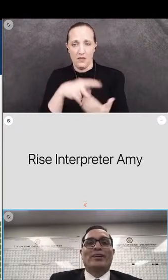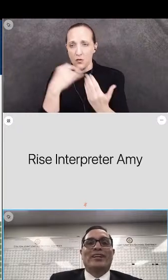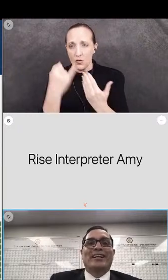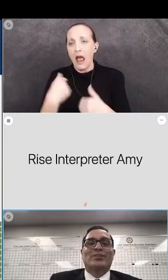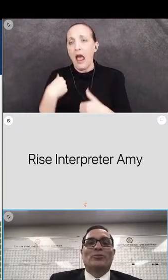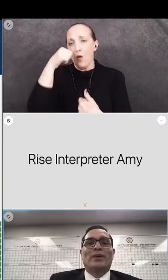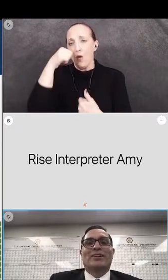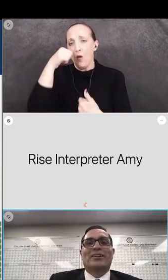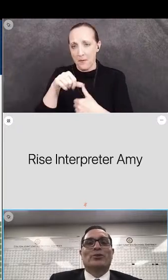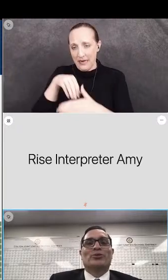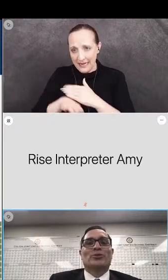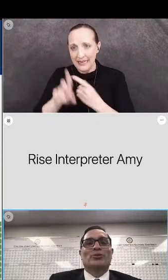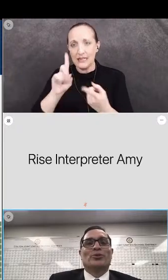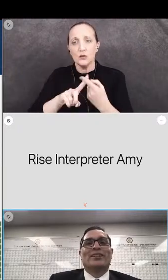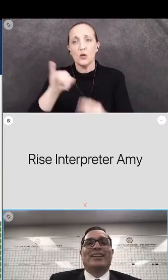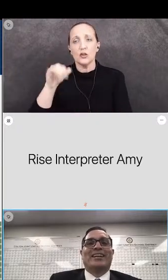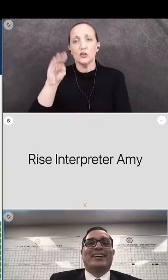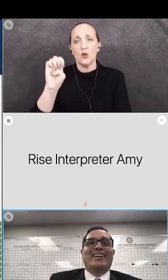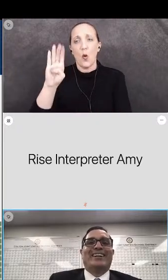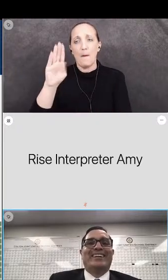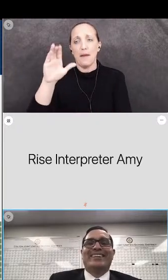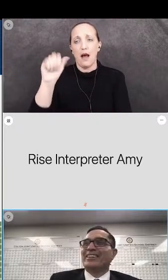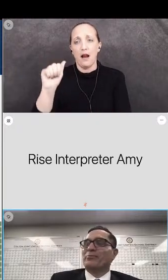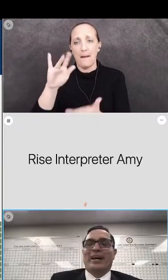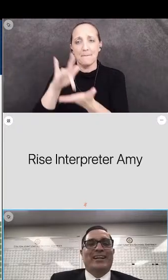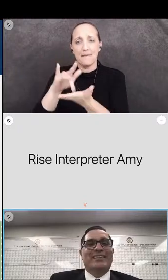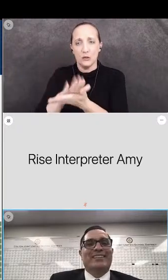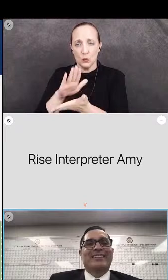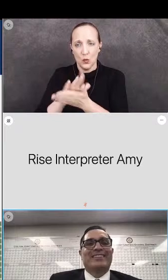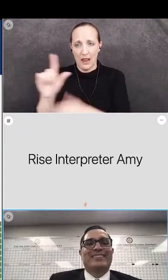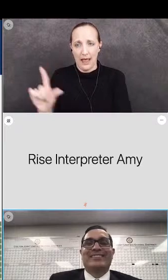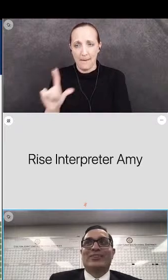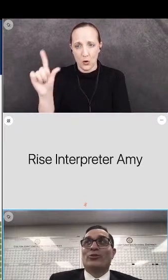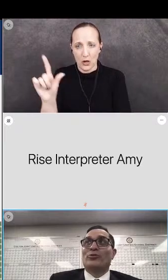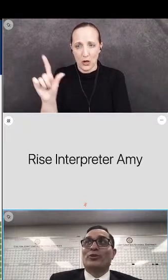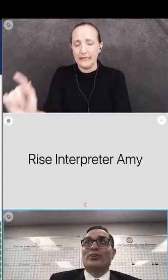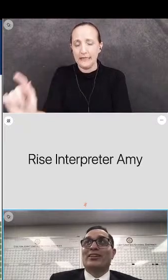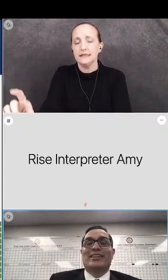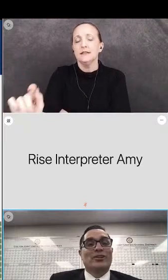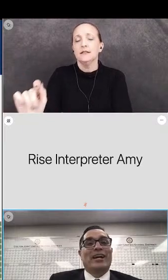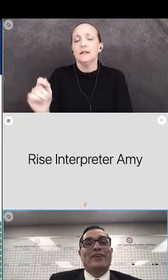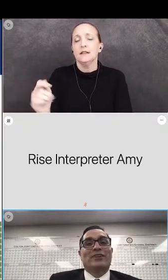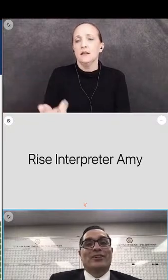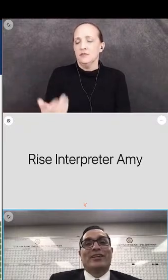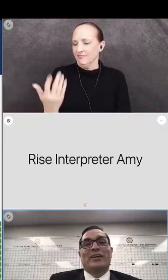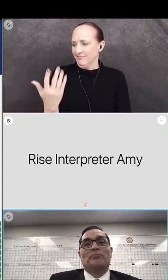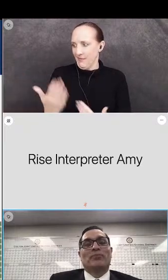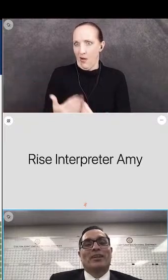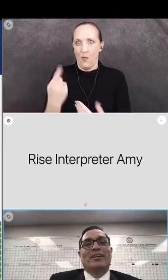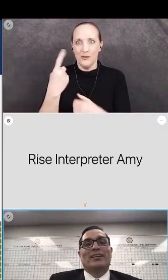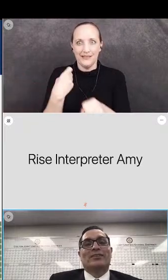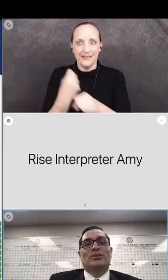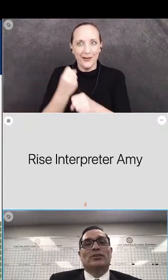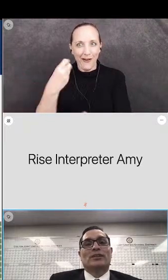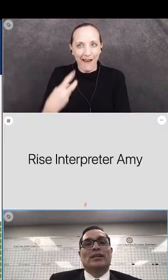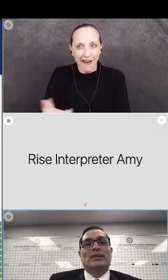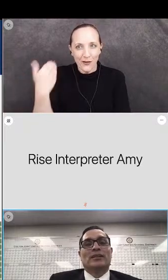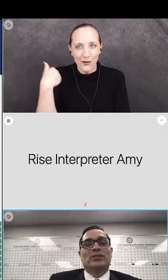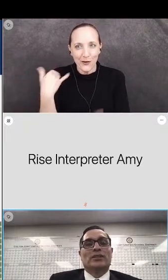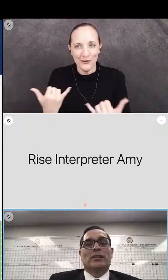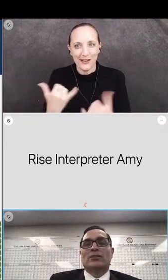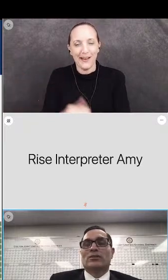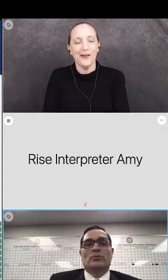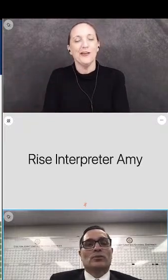the library at Joe Baca Middle School back over a year and a half ago now. And just